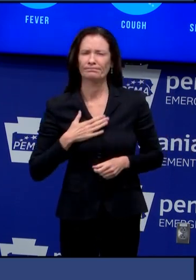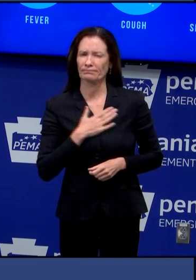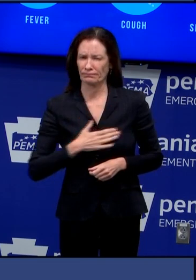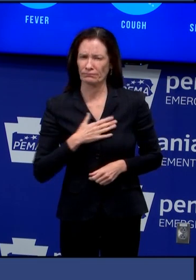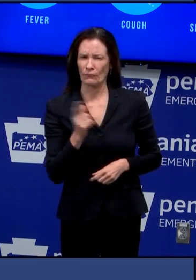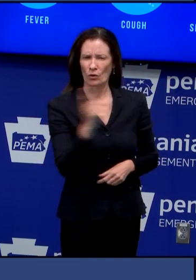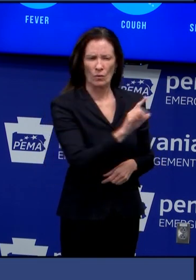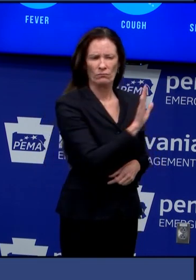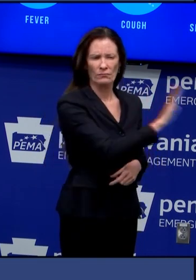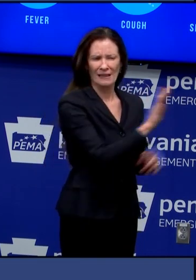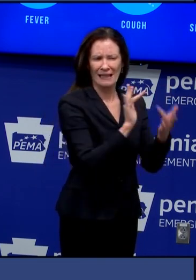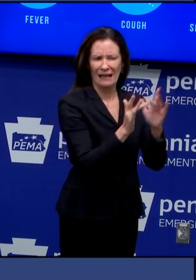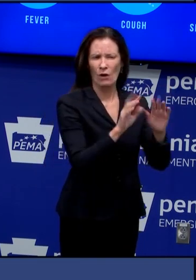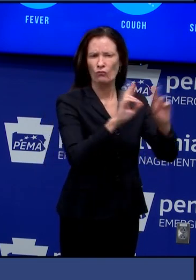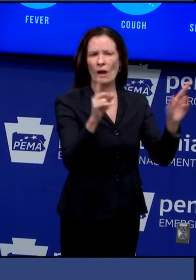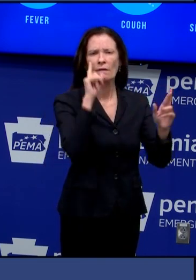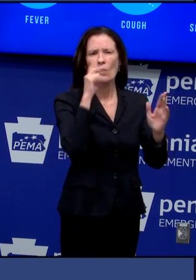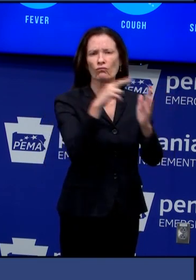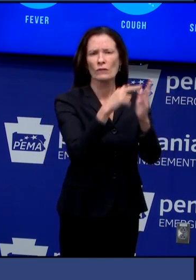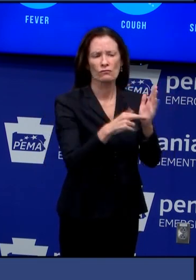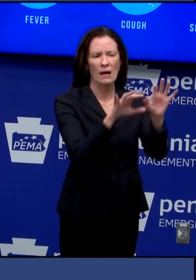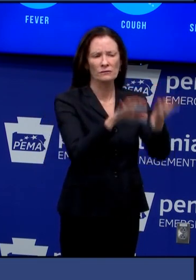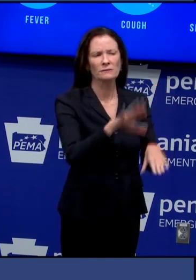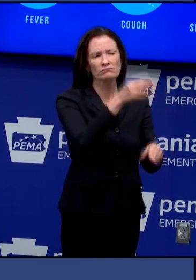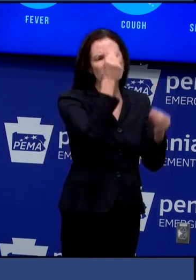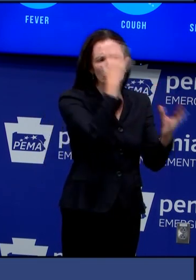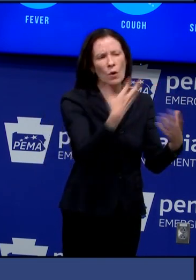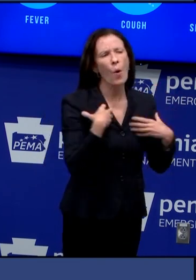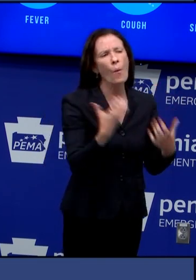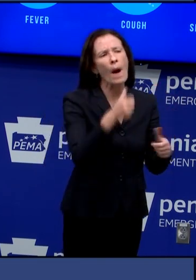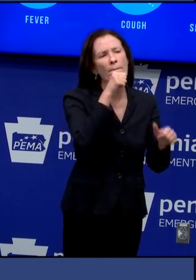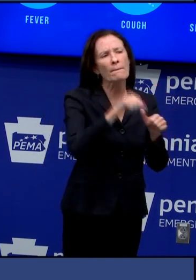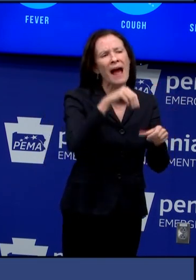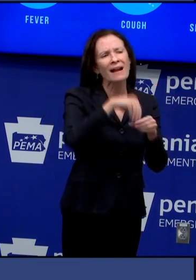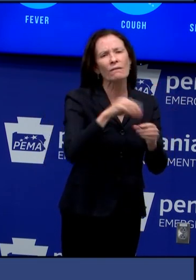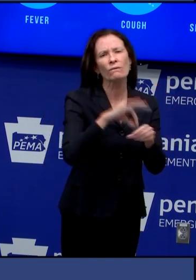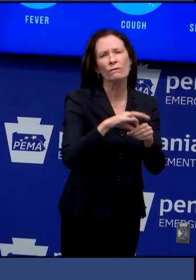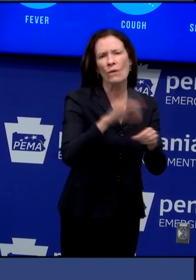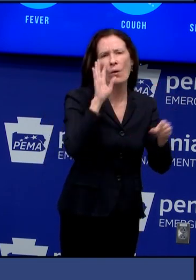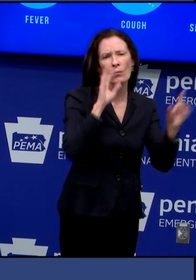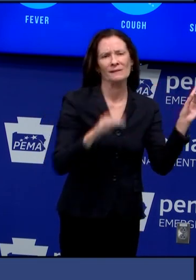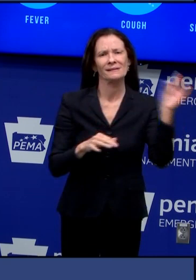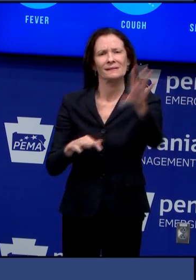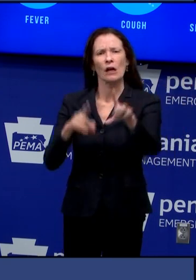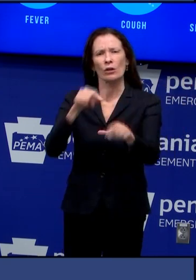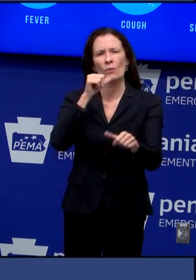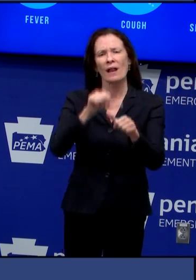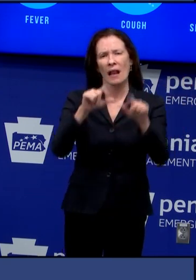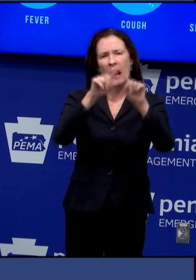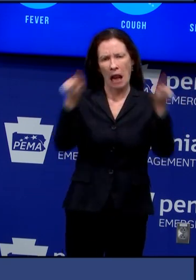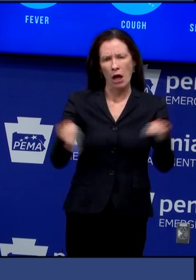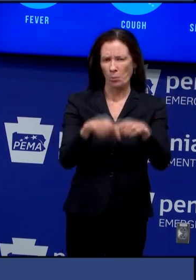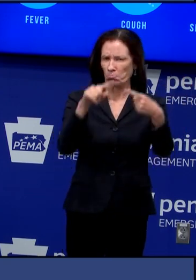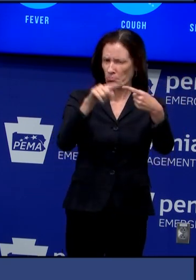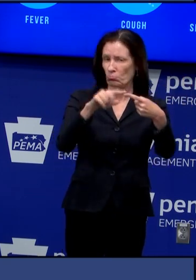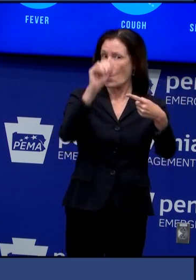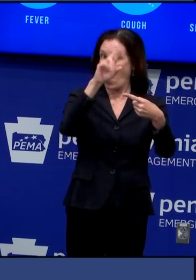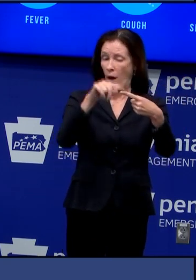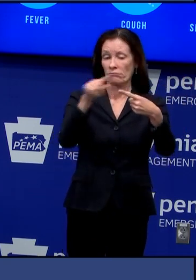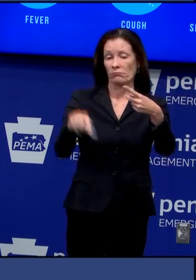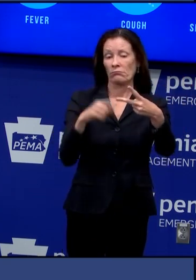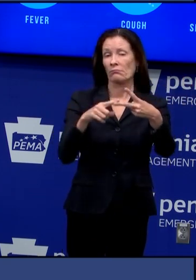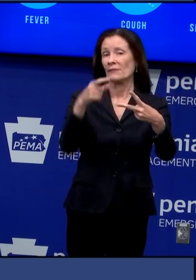voting is a great option for voters who would prefer to forego a trip to a physical polling place and voters will have this option on June